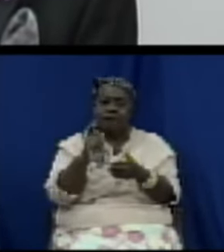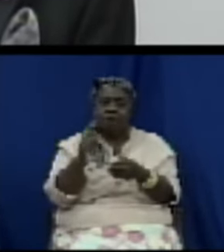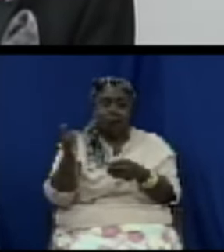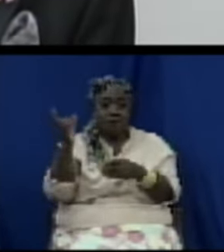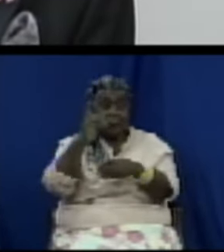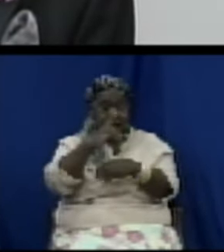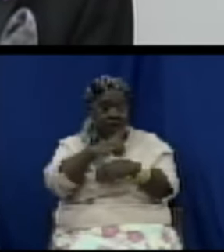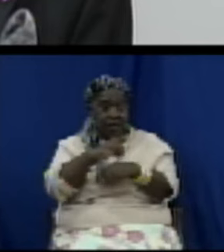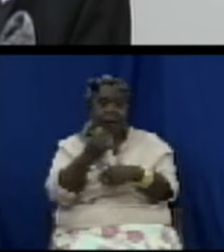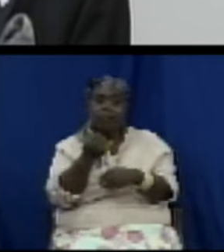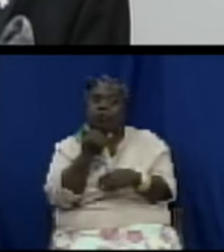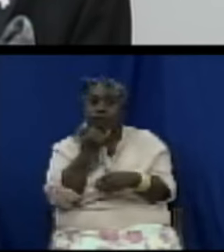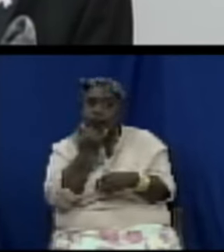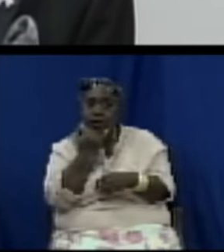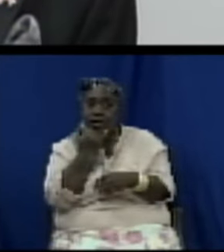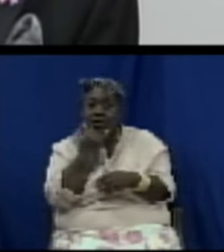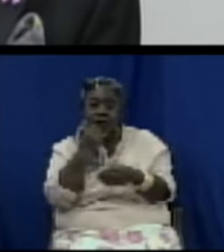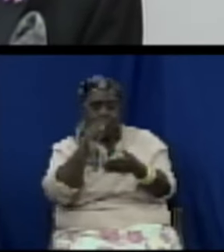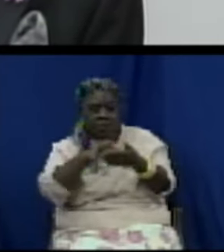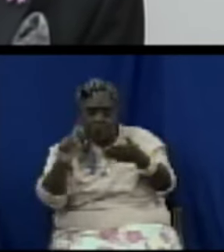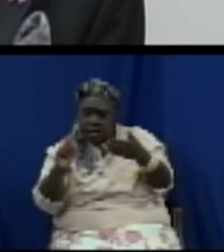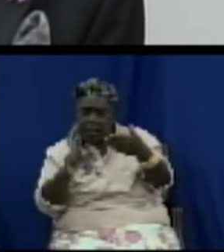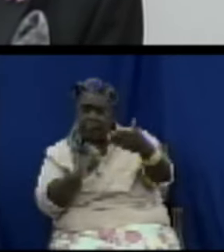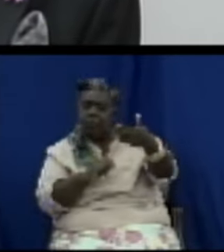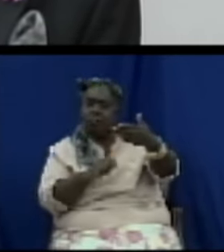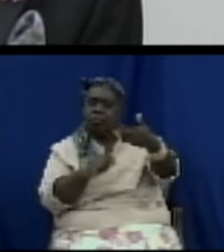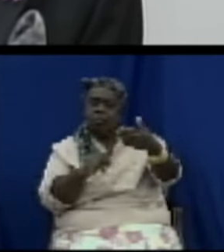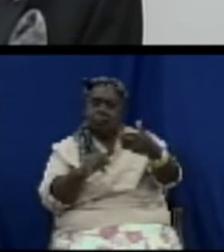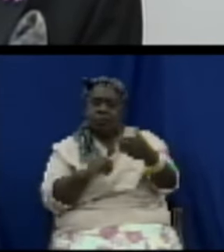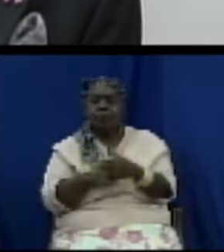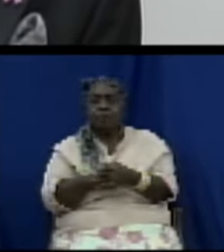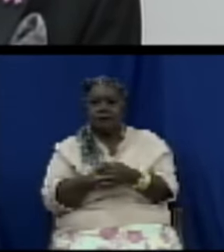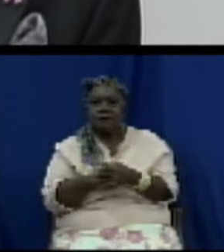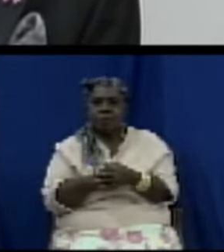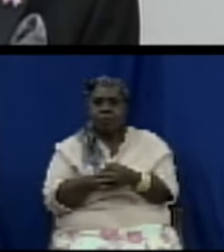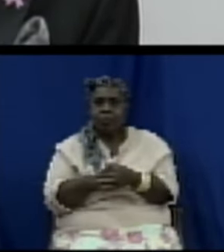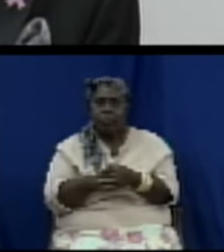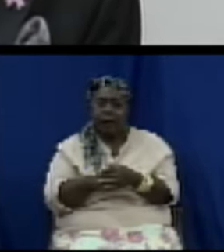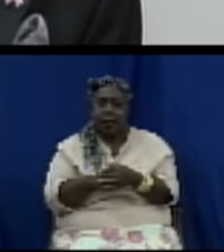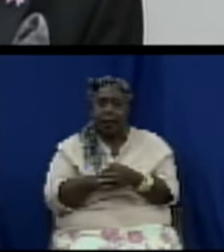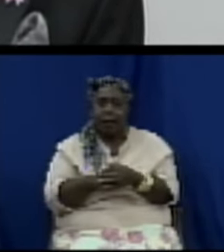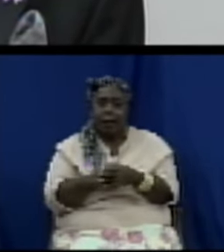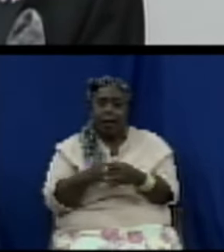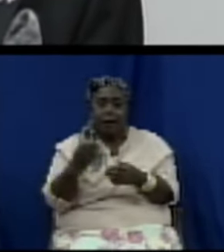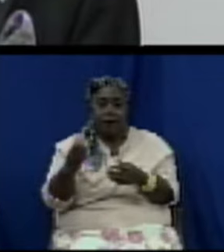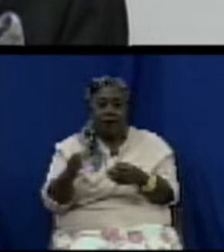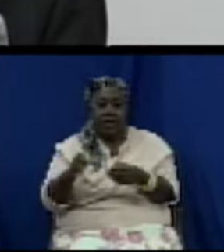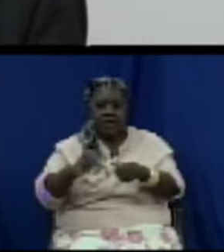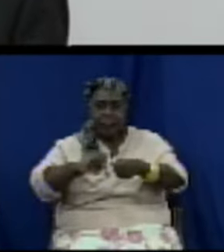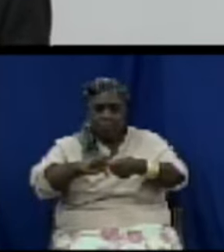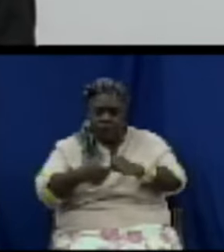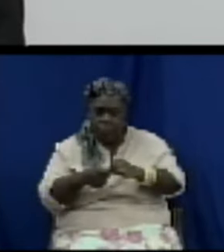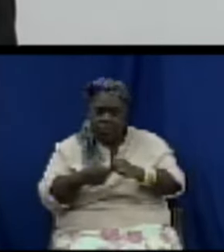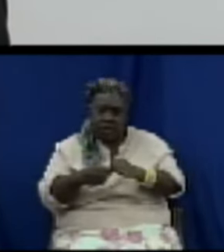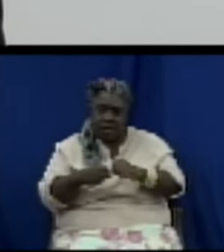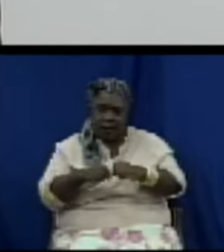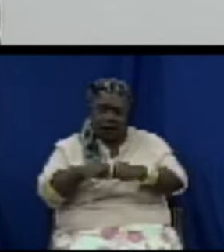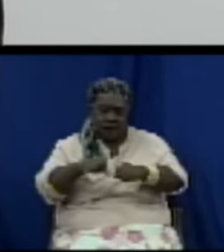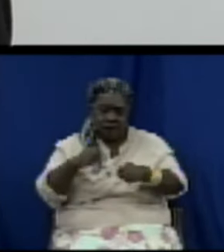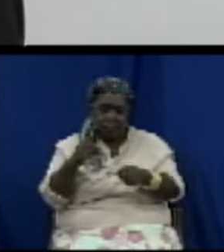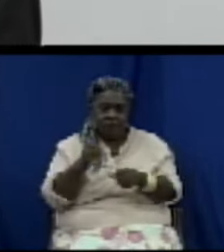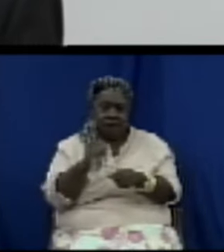items in dented cans or damaged